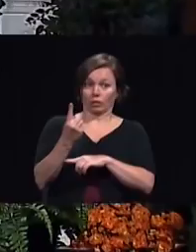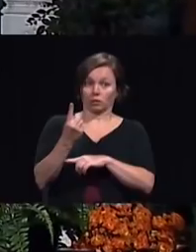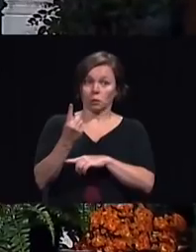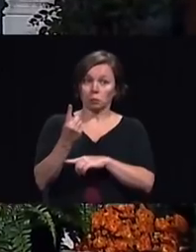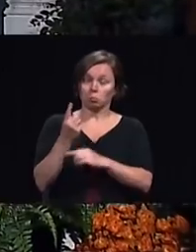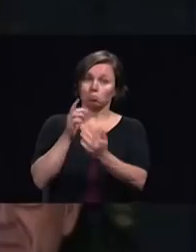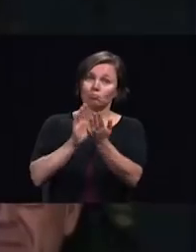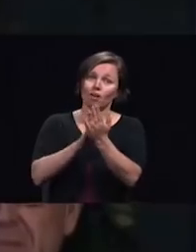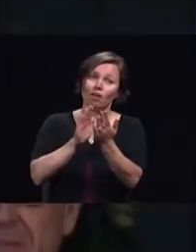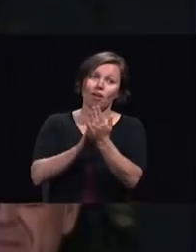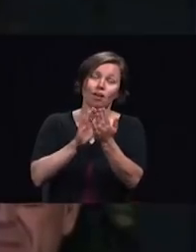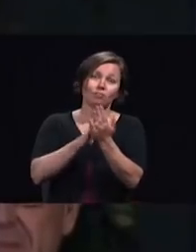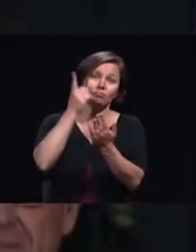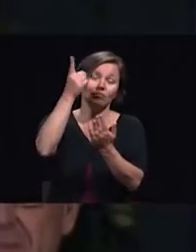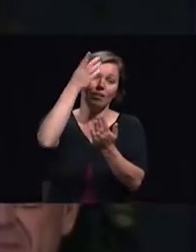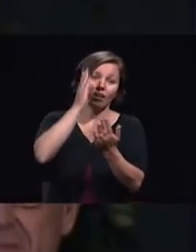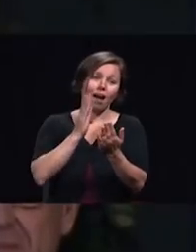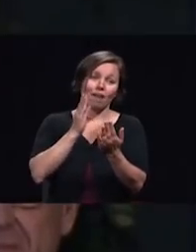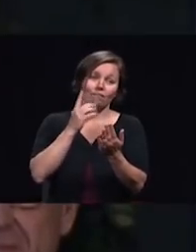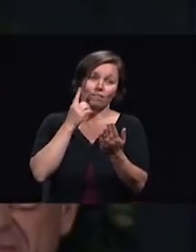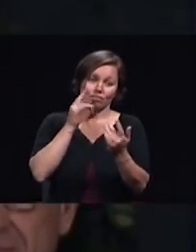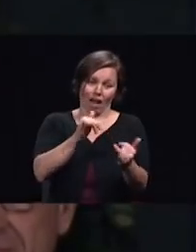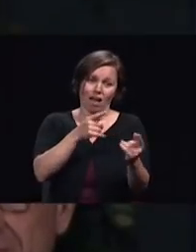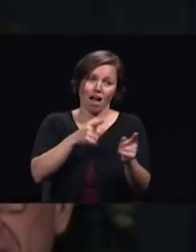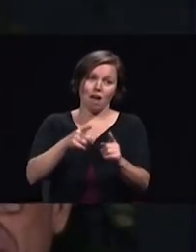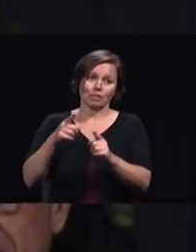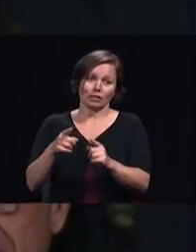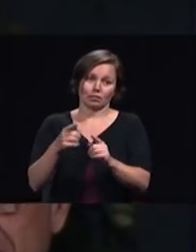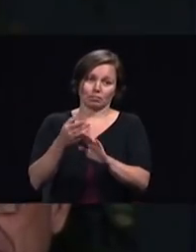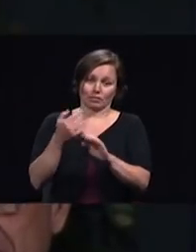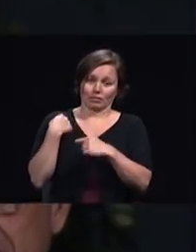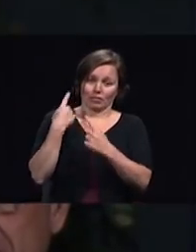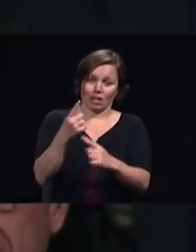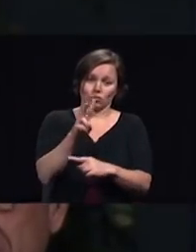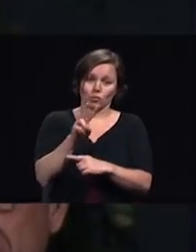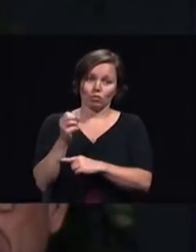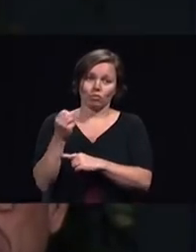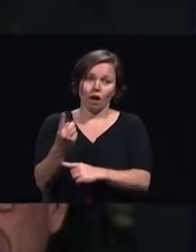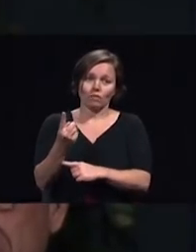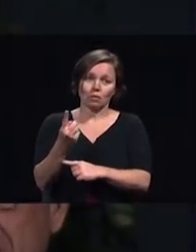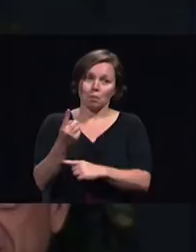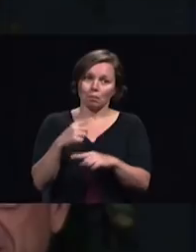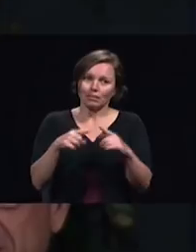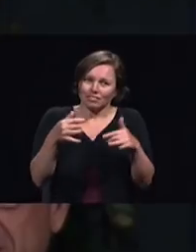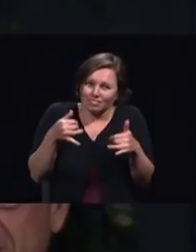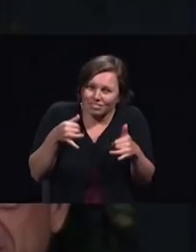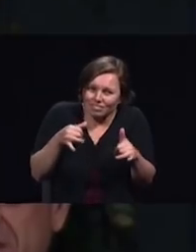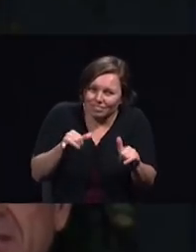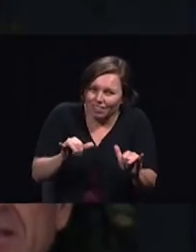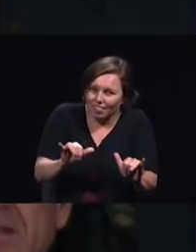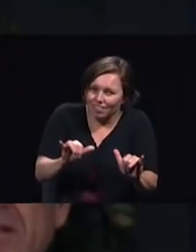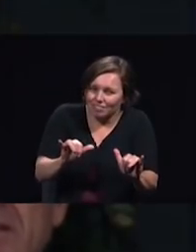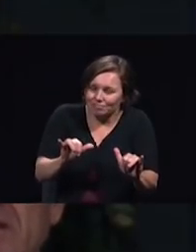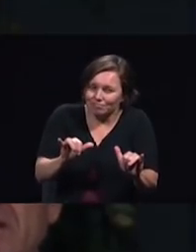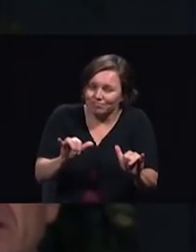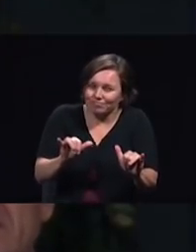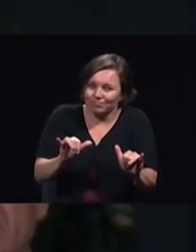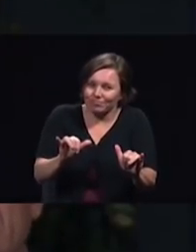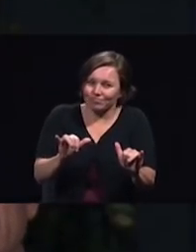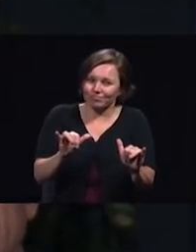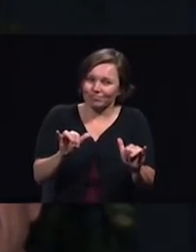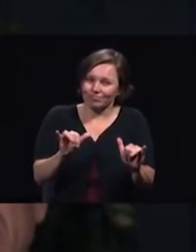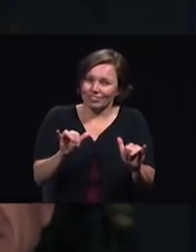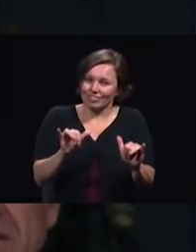that much has been done since 2011 and yet we have only made a small